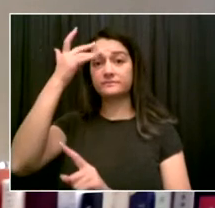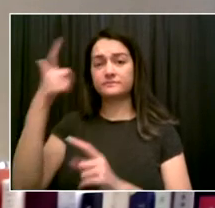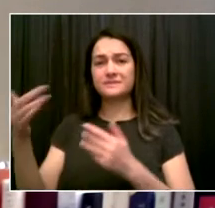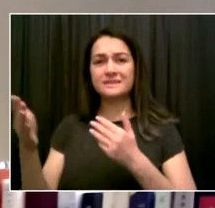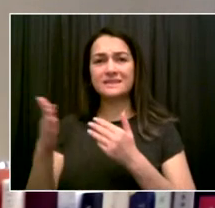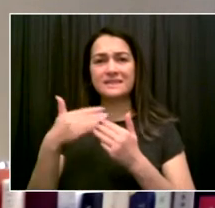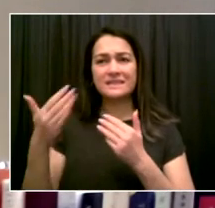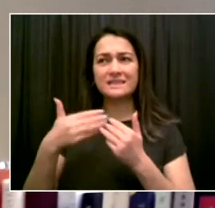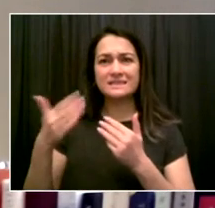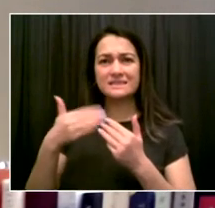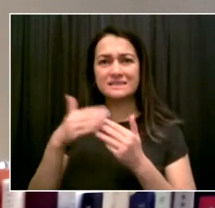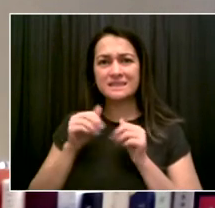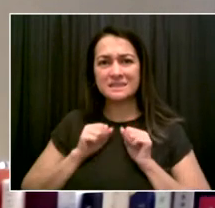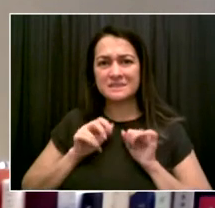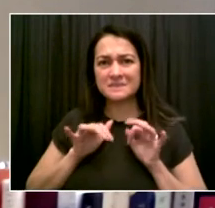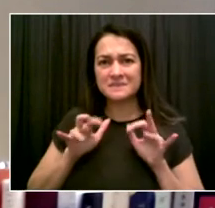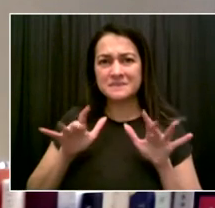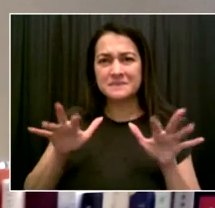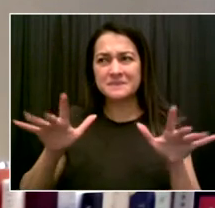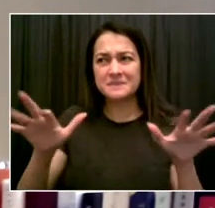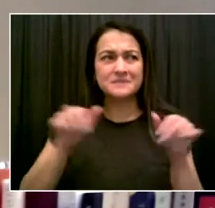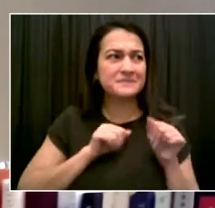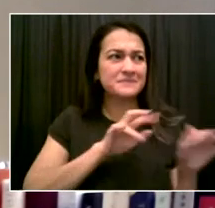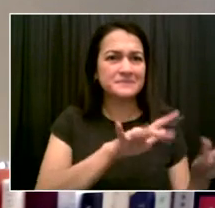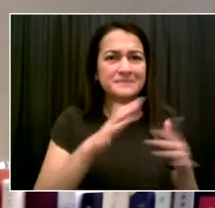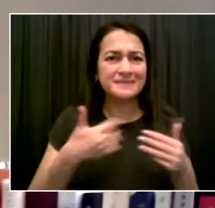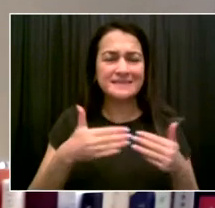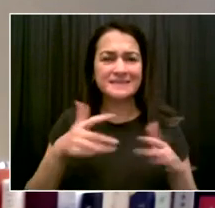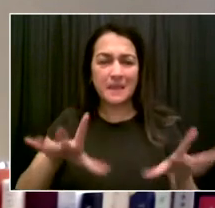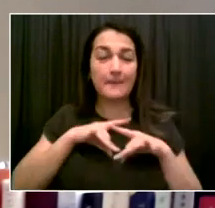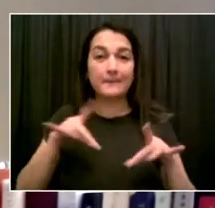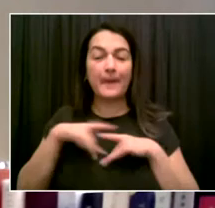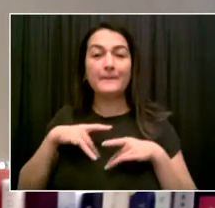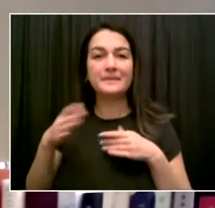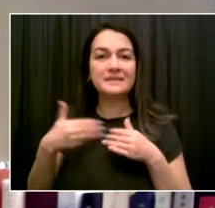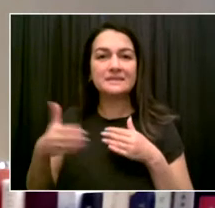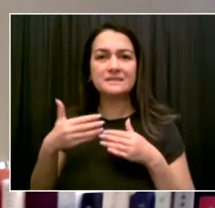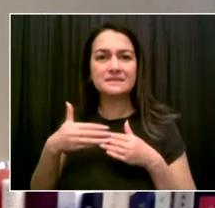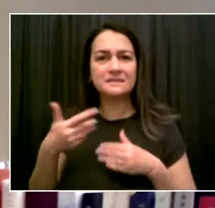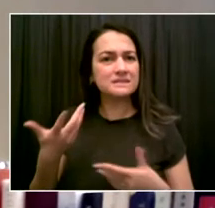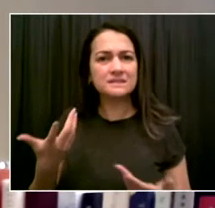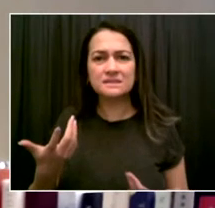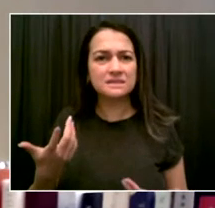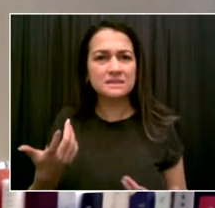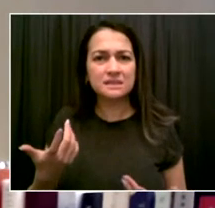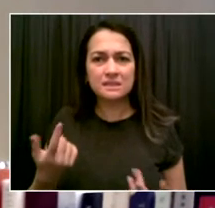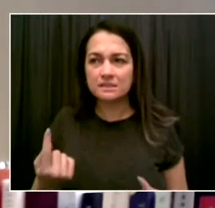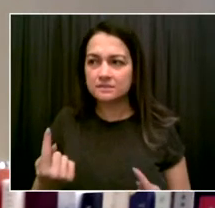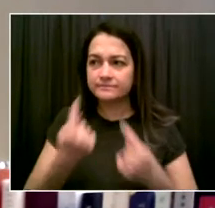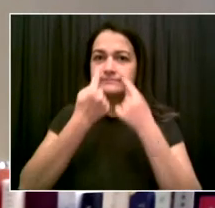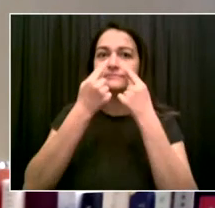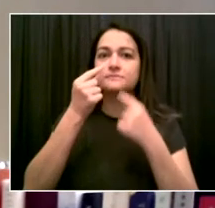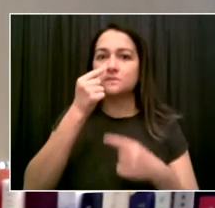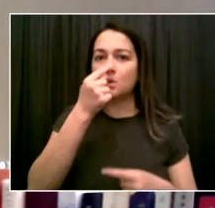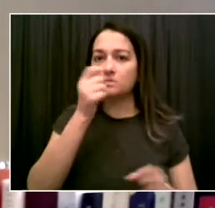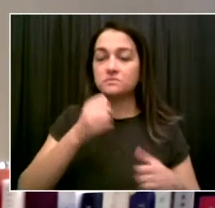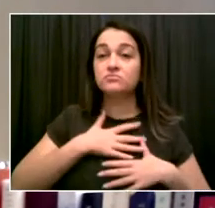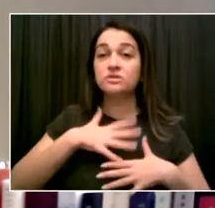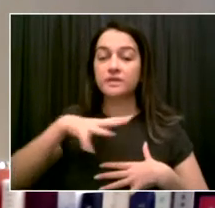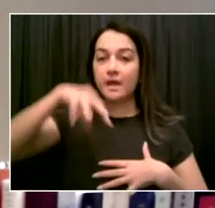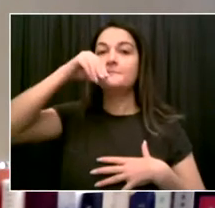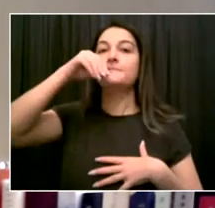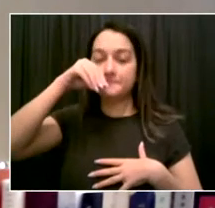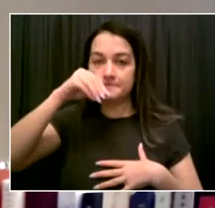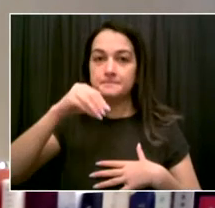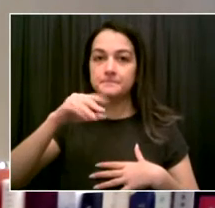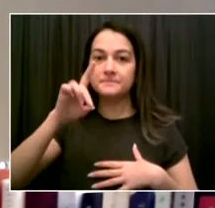severe disease. We're now seeing children and young people getting very sick with the Delta variant. And although it wasn't